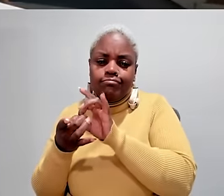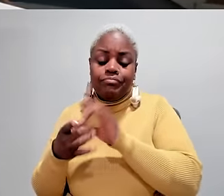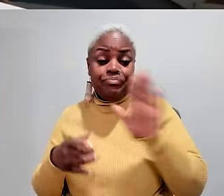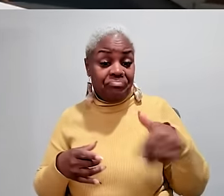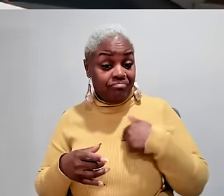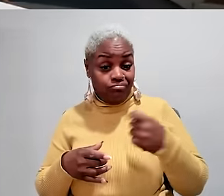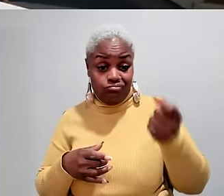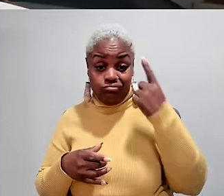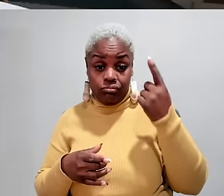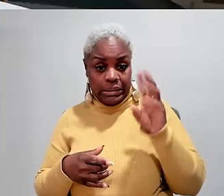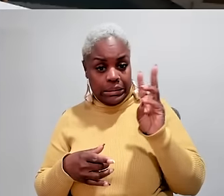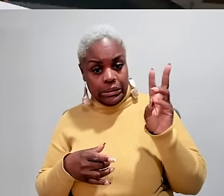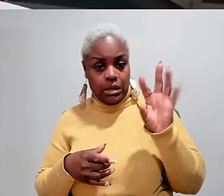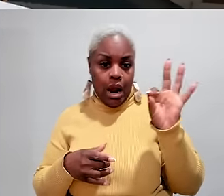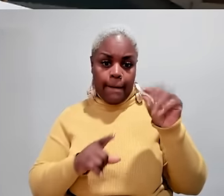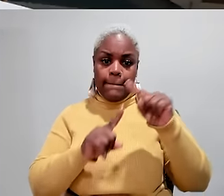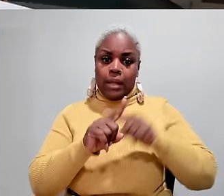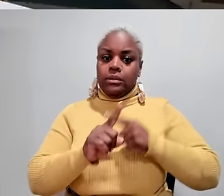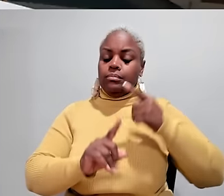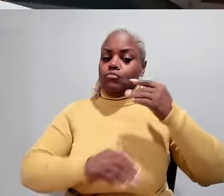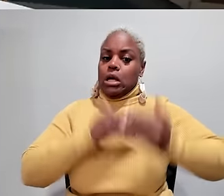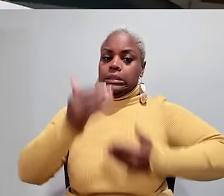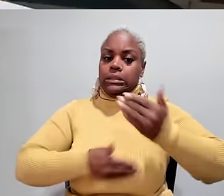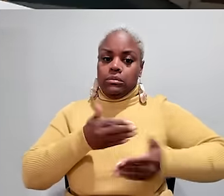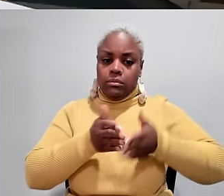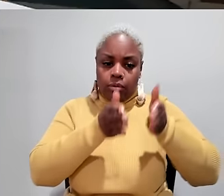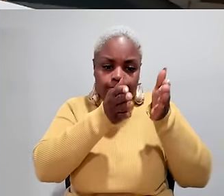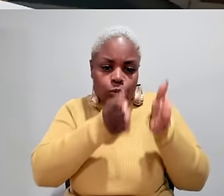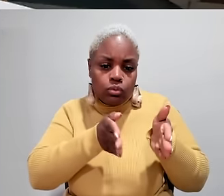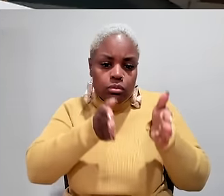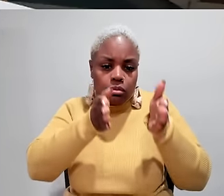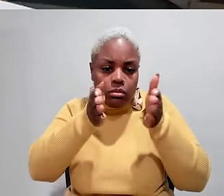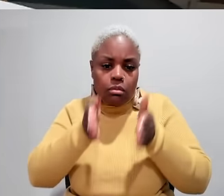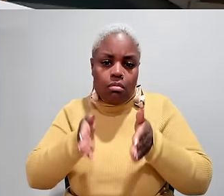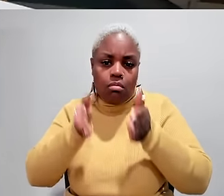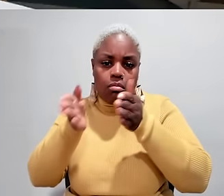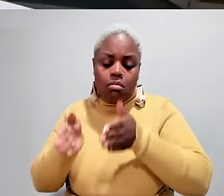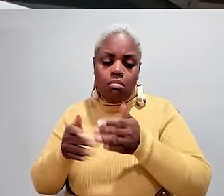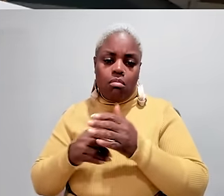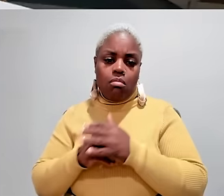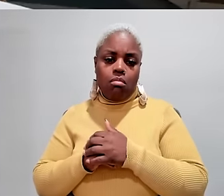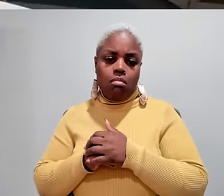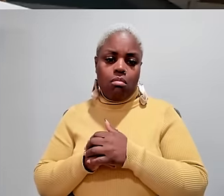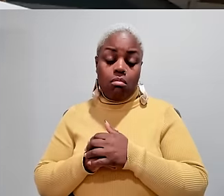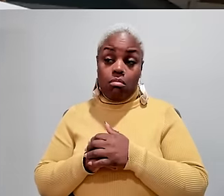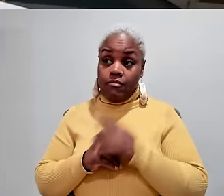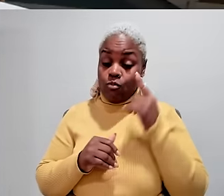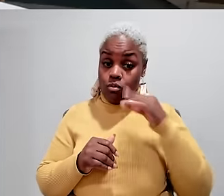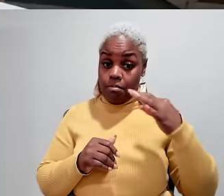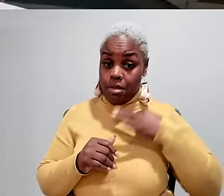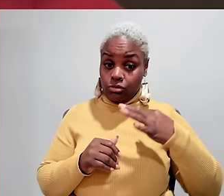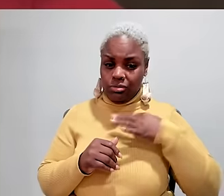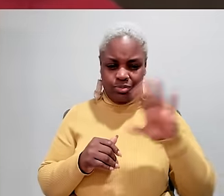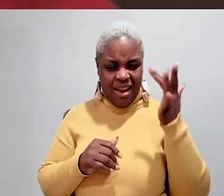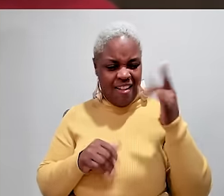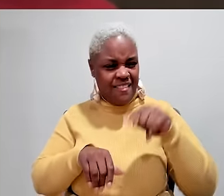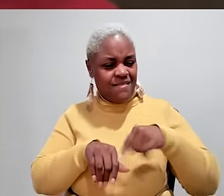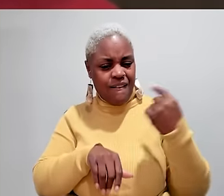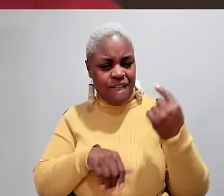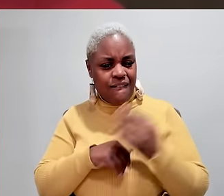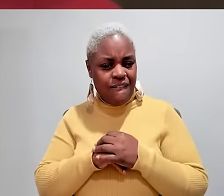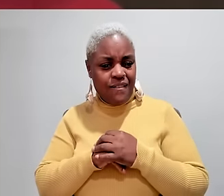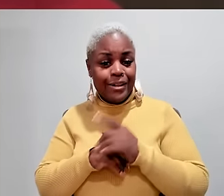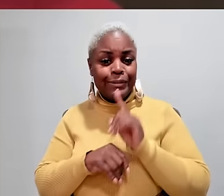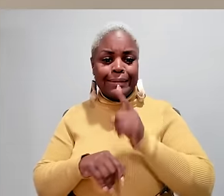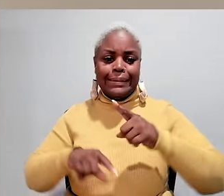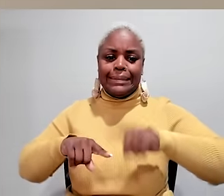need. JARED It takes, I understand, six to nine months to process an individual or an application. Why